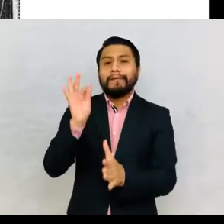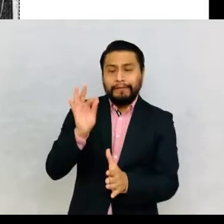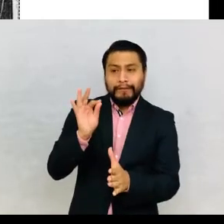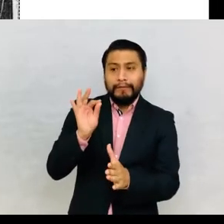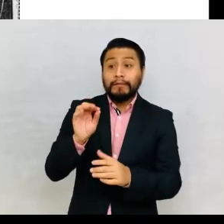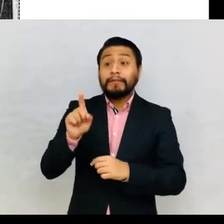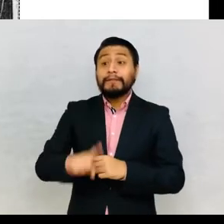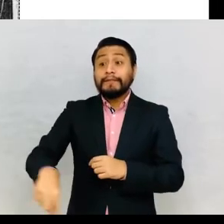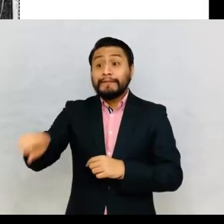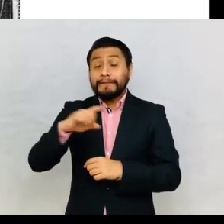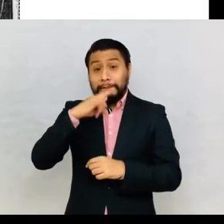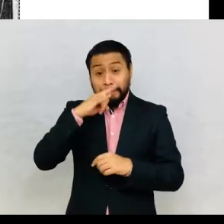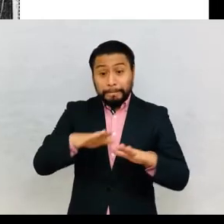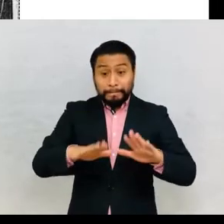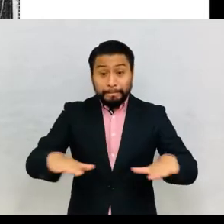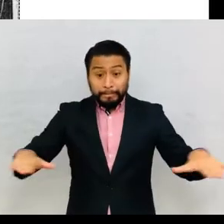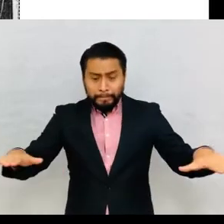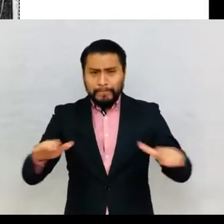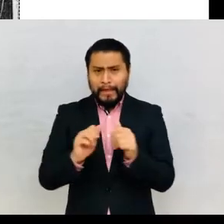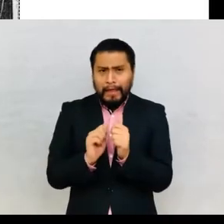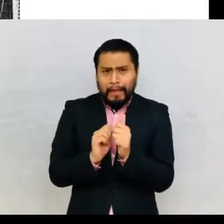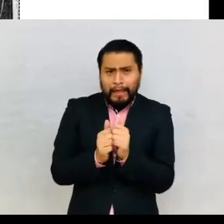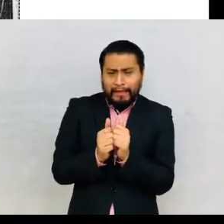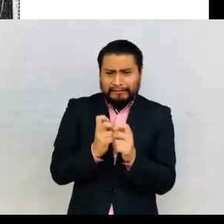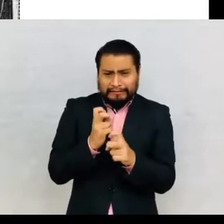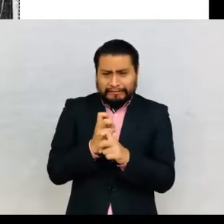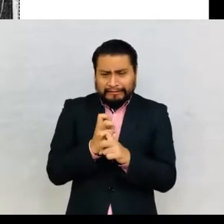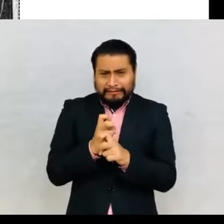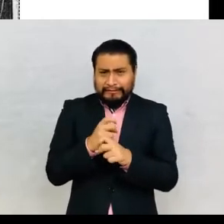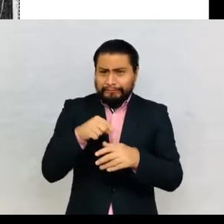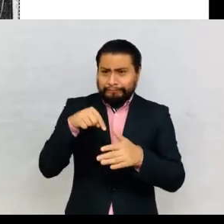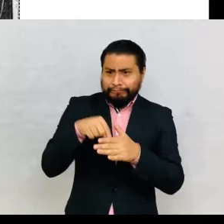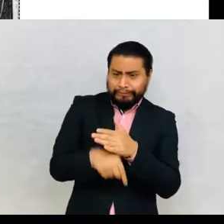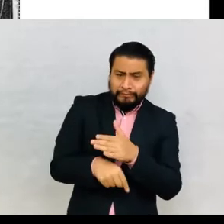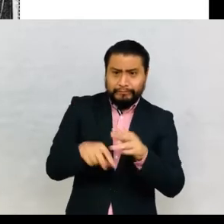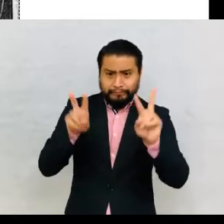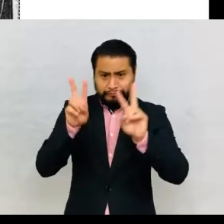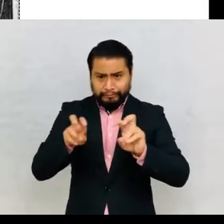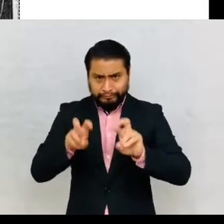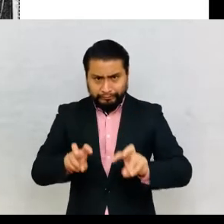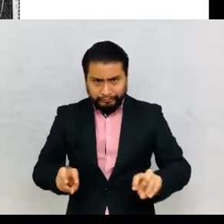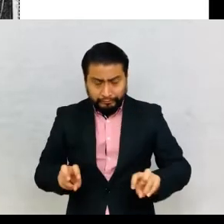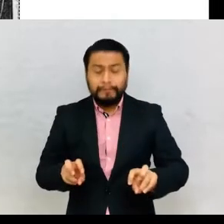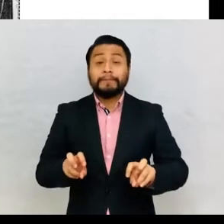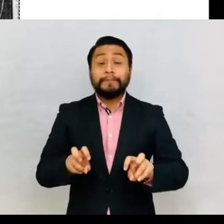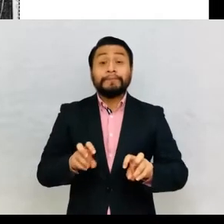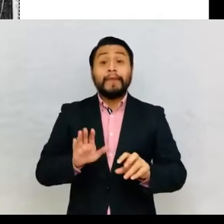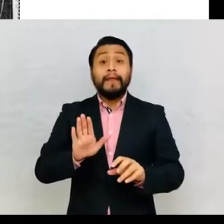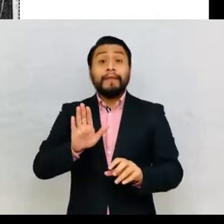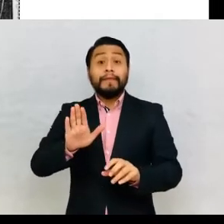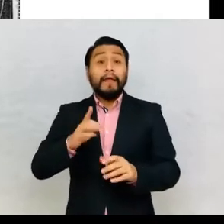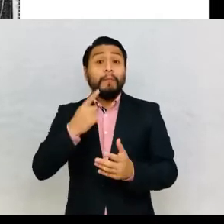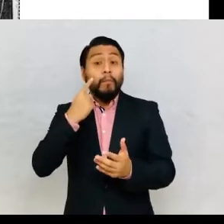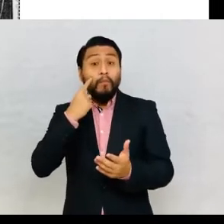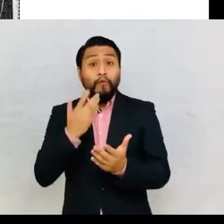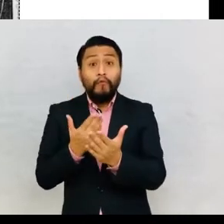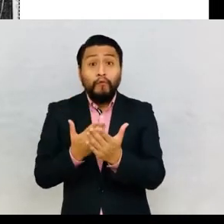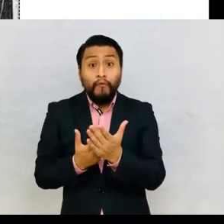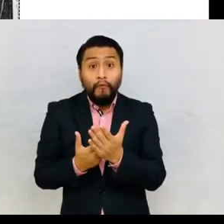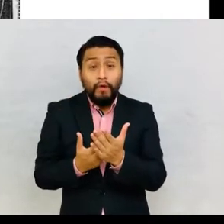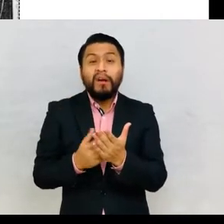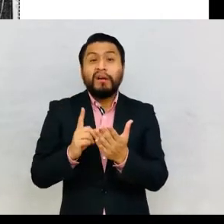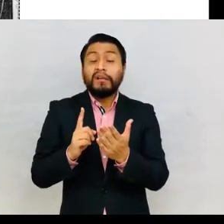to refer to the psyche as it was complex and difficult. Historiography has not examined this evidence of resistance and opposition,